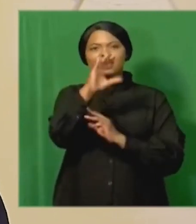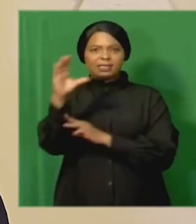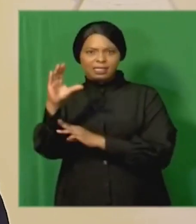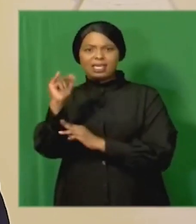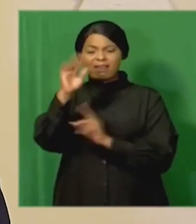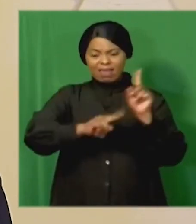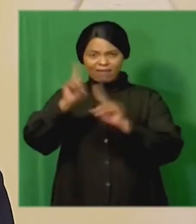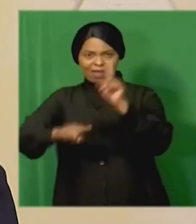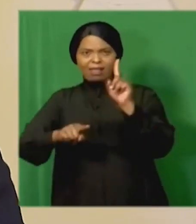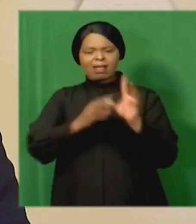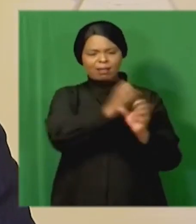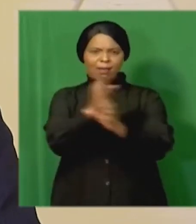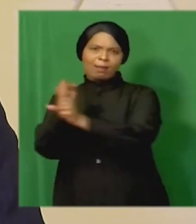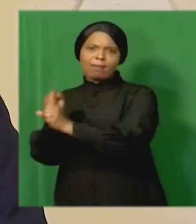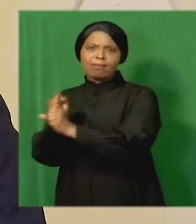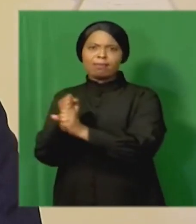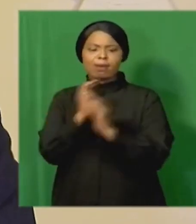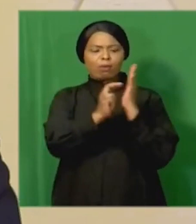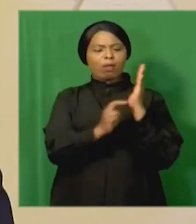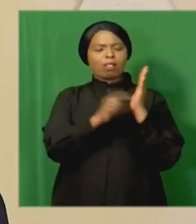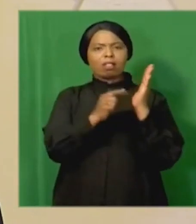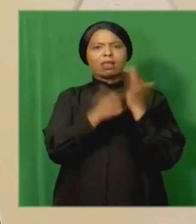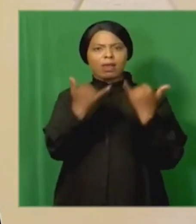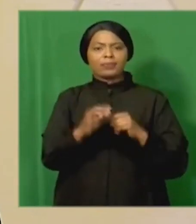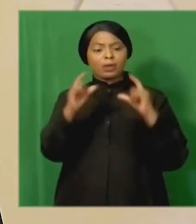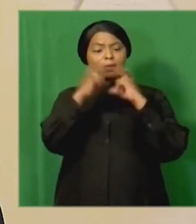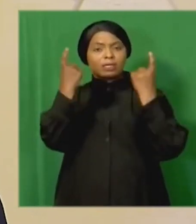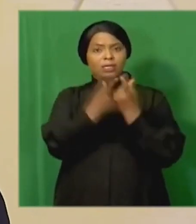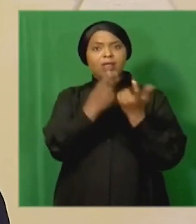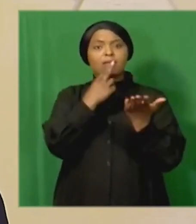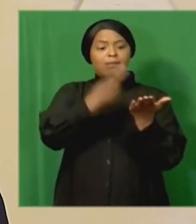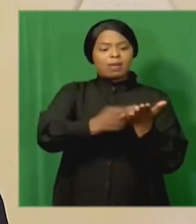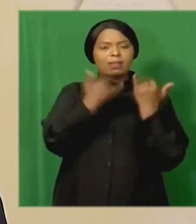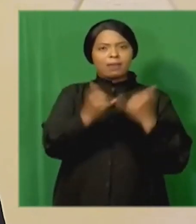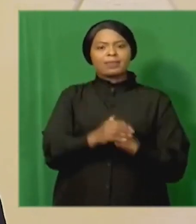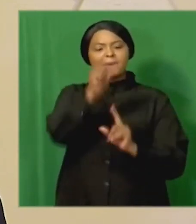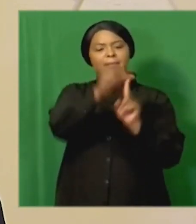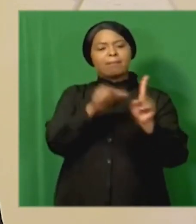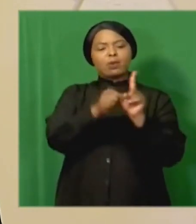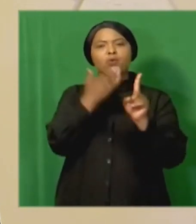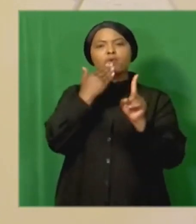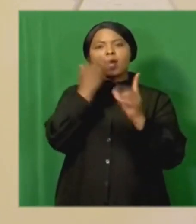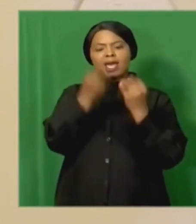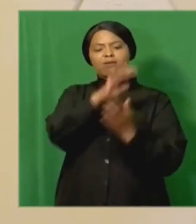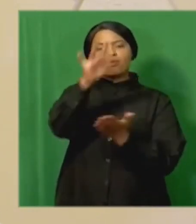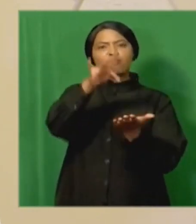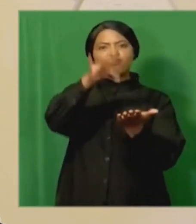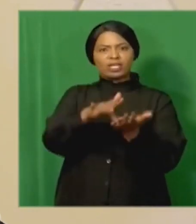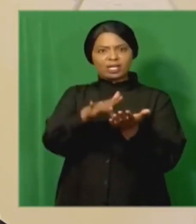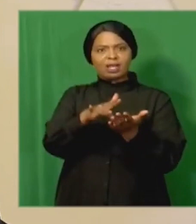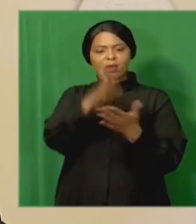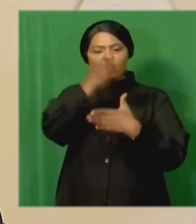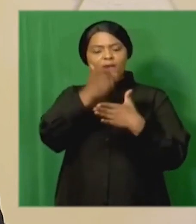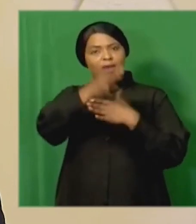respectively the commission the commission who occupy positions in government